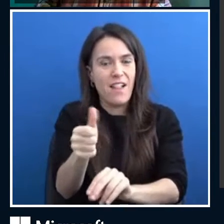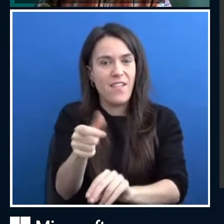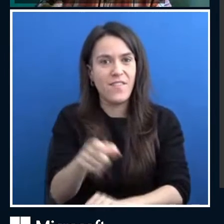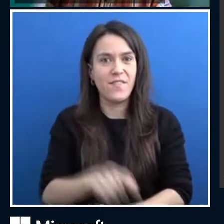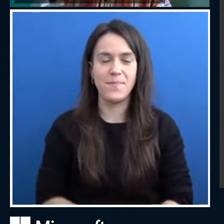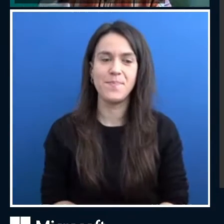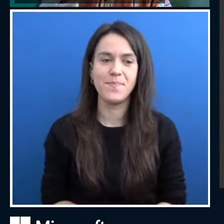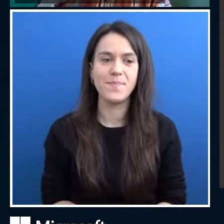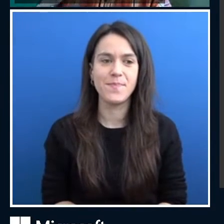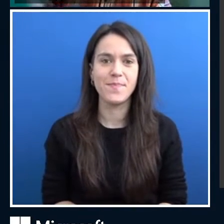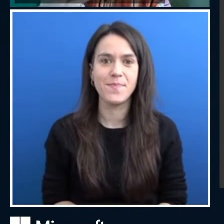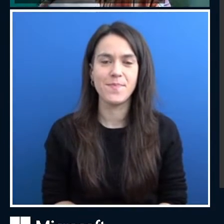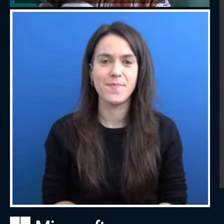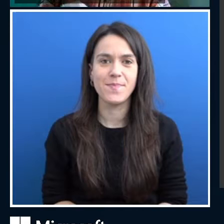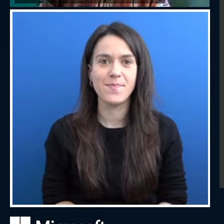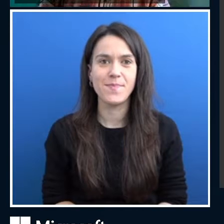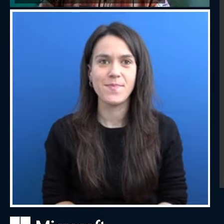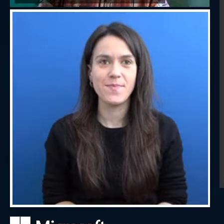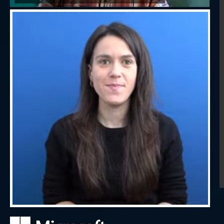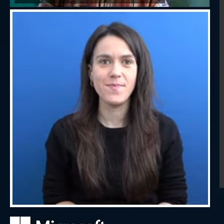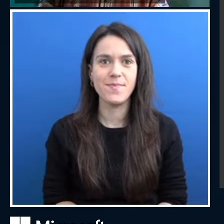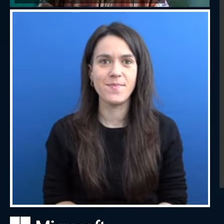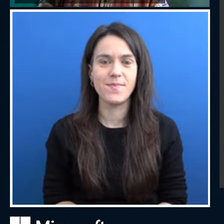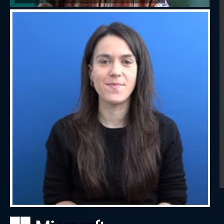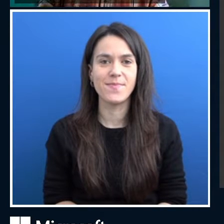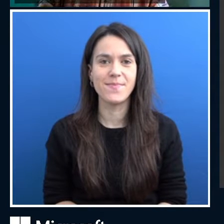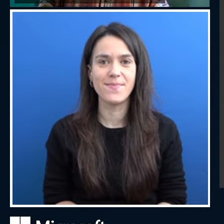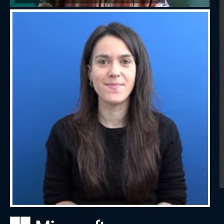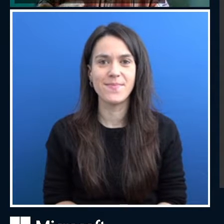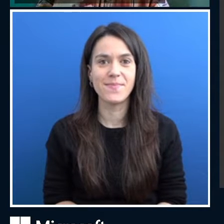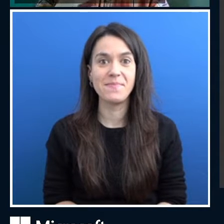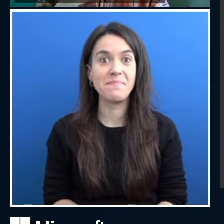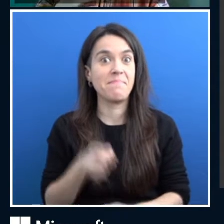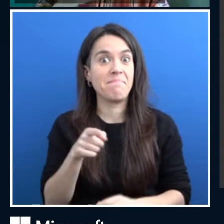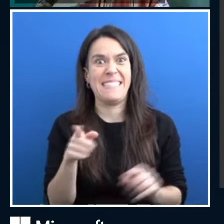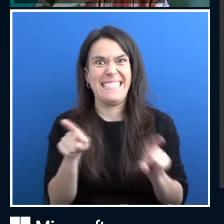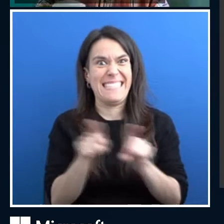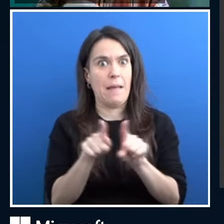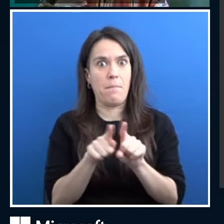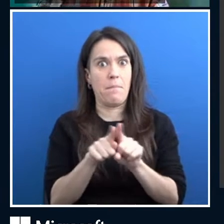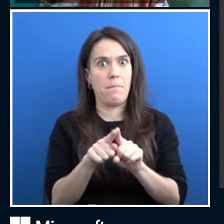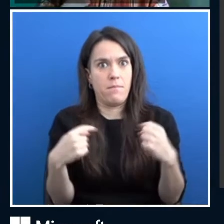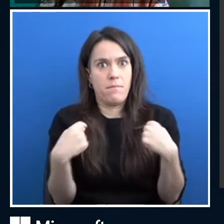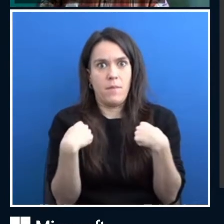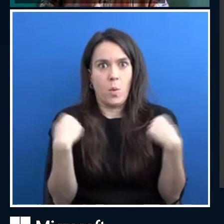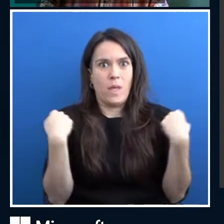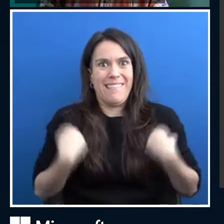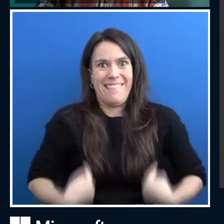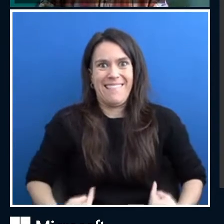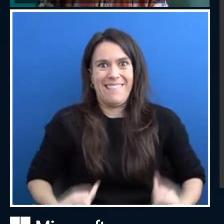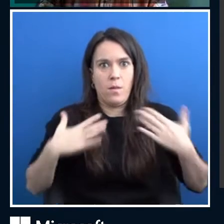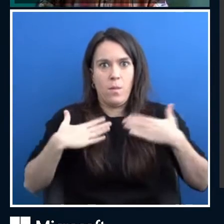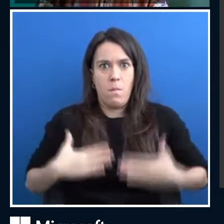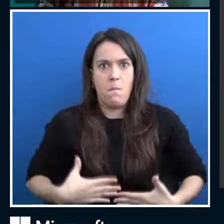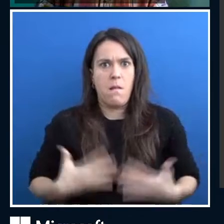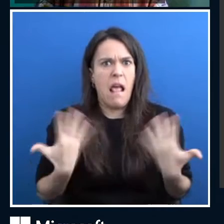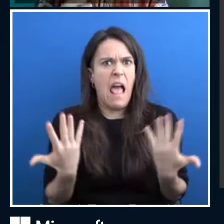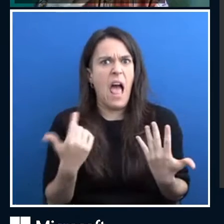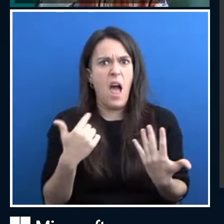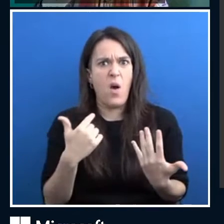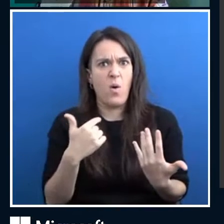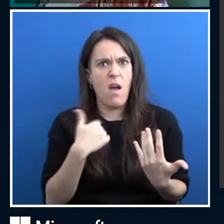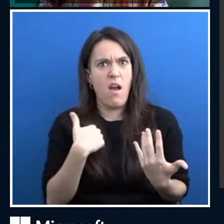And this is something which happens also with us. We cannot say how do we tell the cat from a dog.